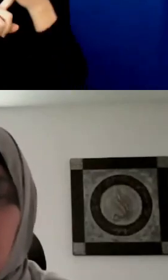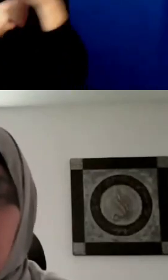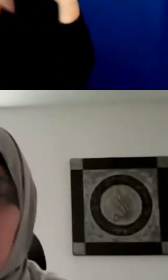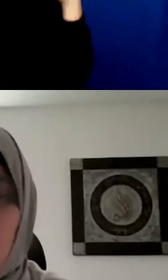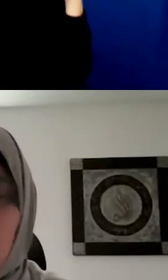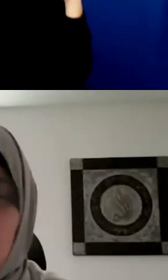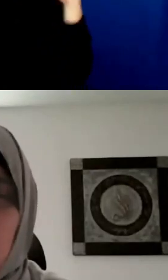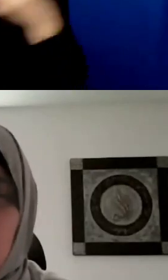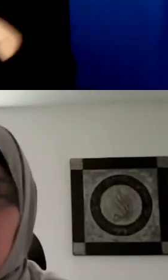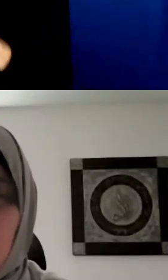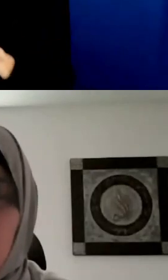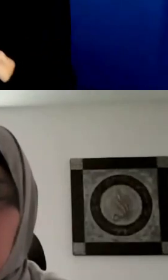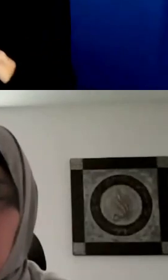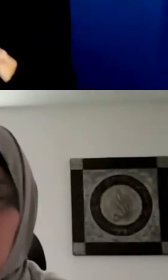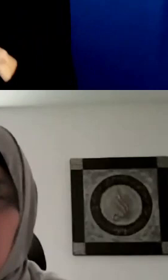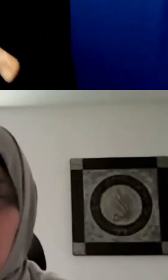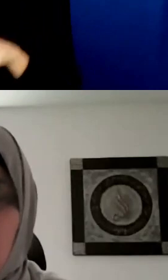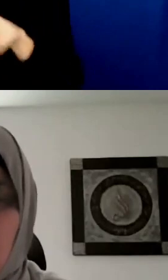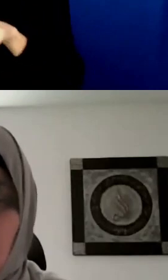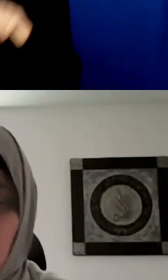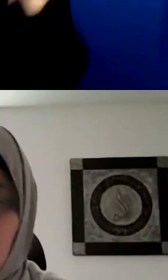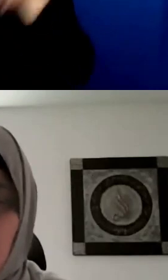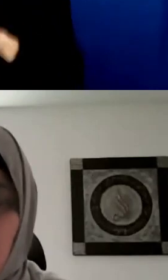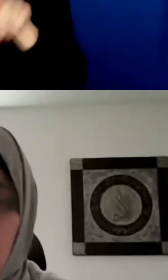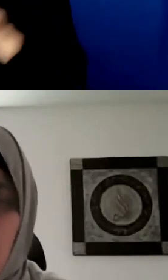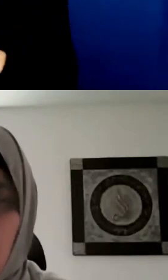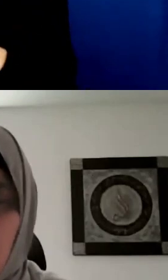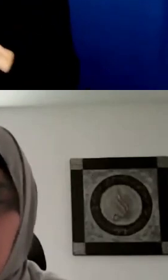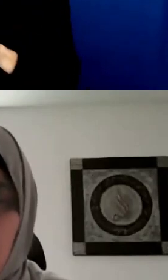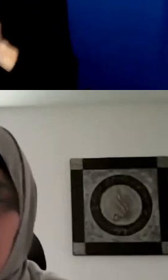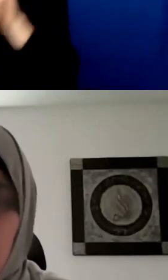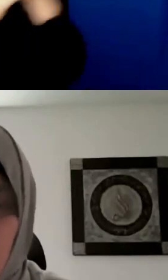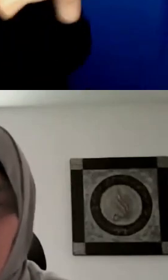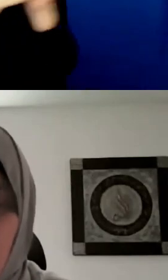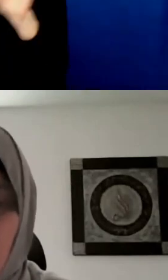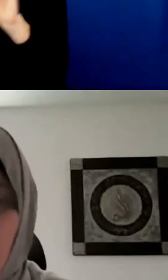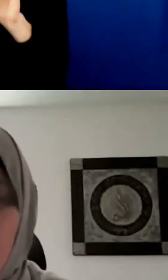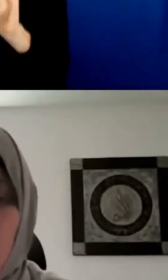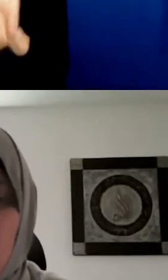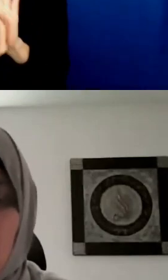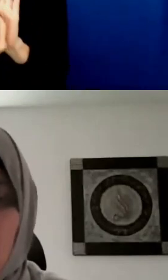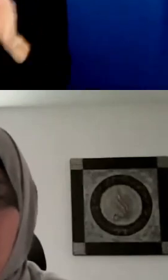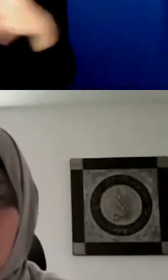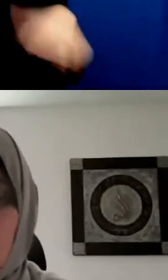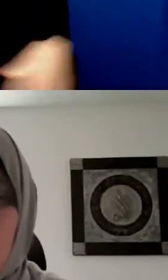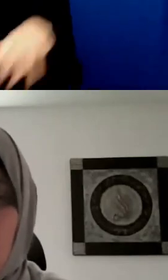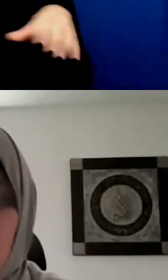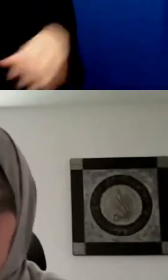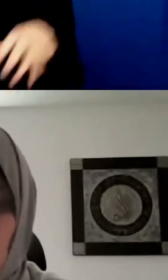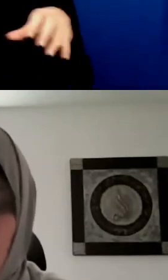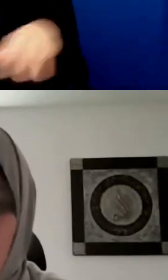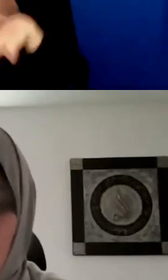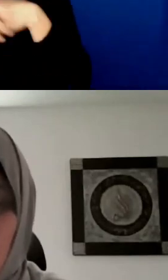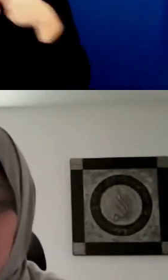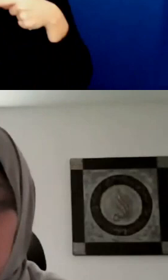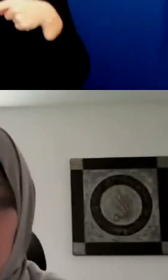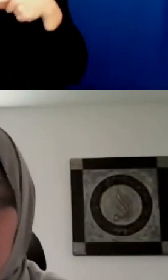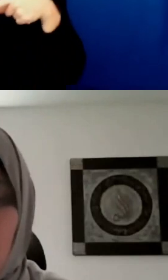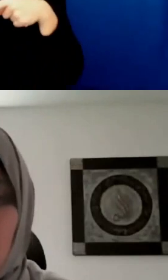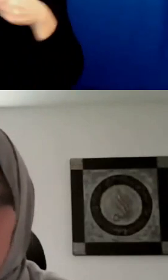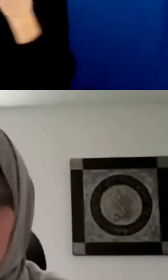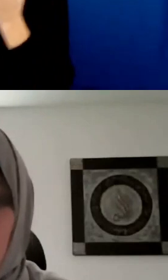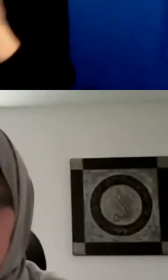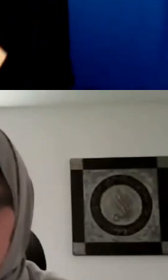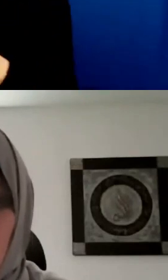are assured to hear an amount. So a lot of things are happening today, Michelle. We